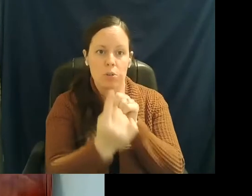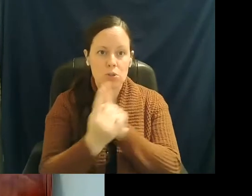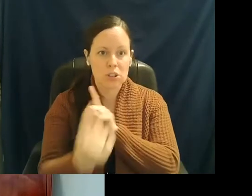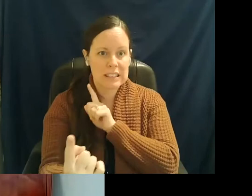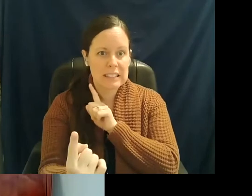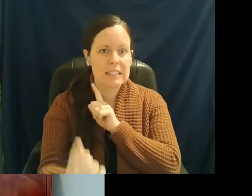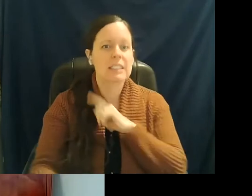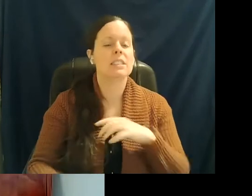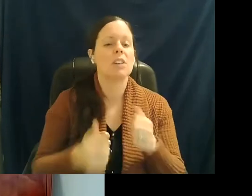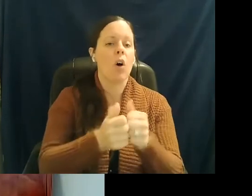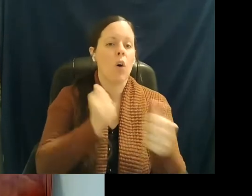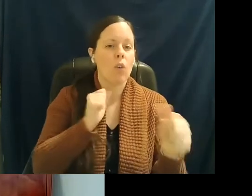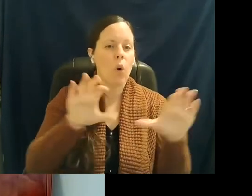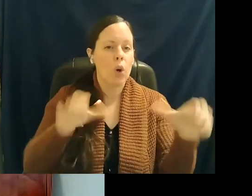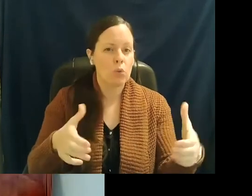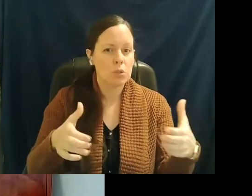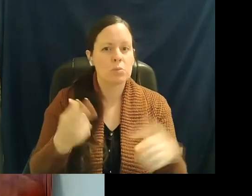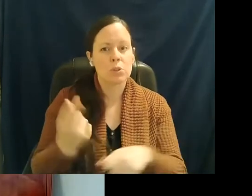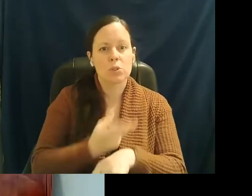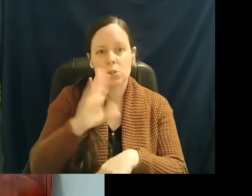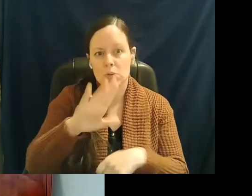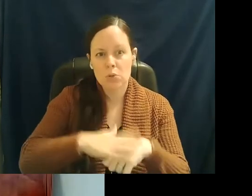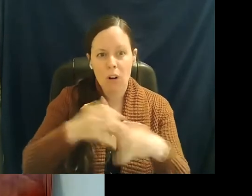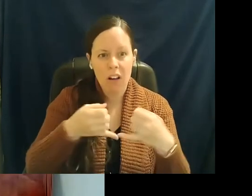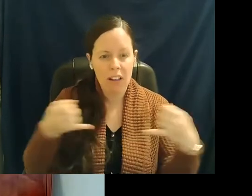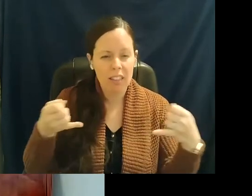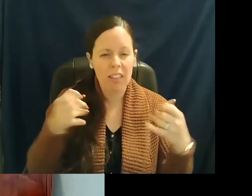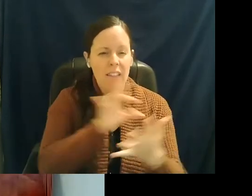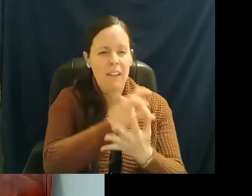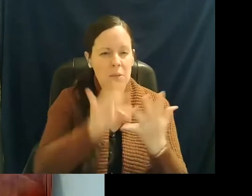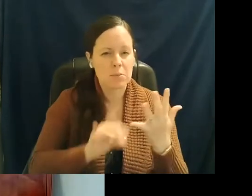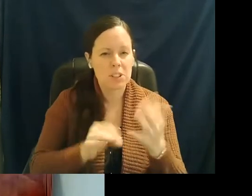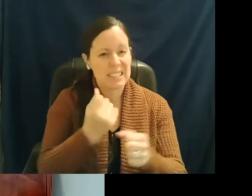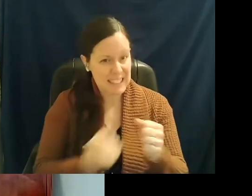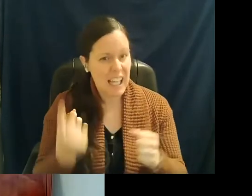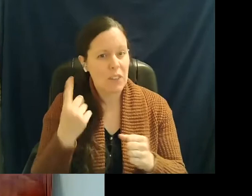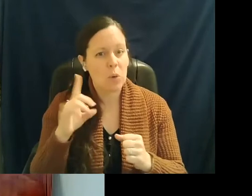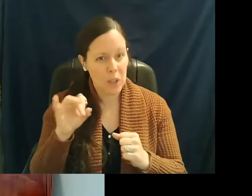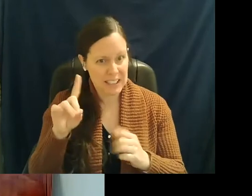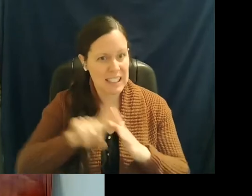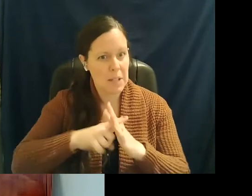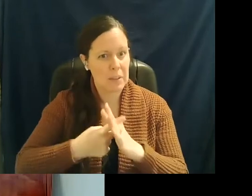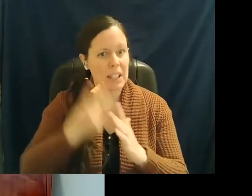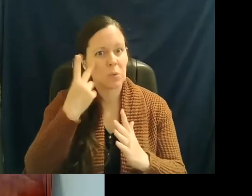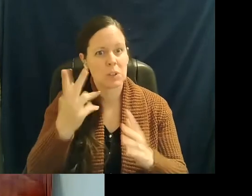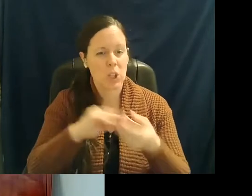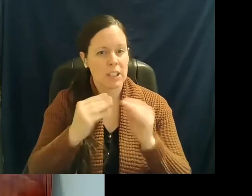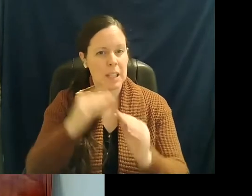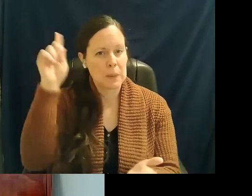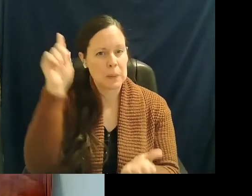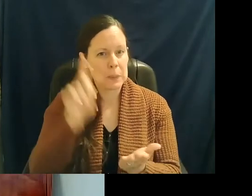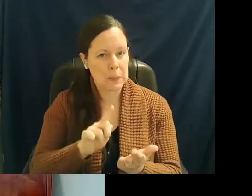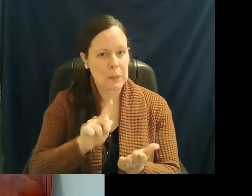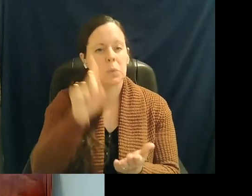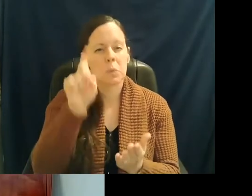groups, try to use your online options. Everybody did this at the beginning, and we saw our numbers go down. We need to